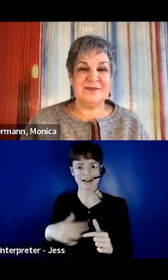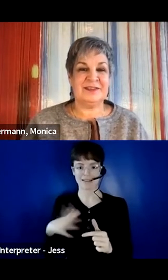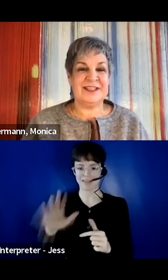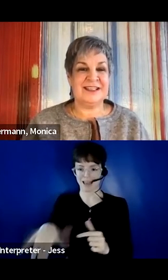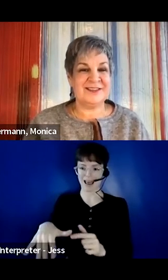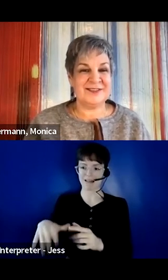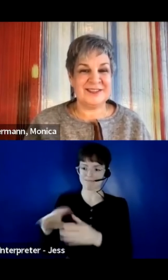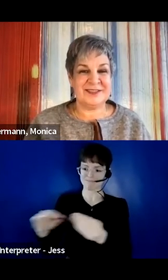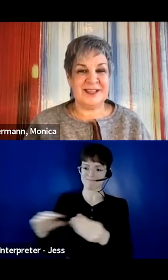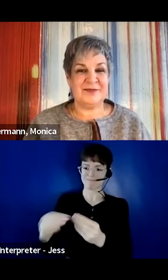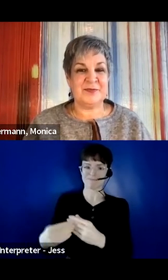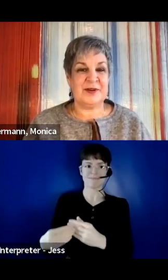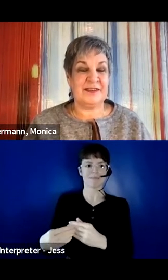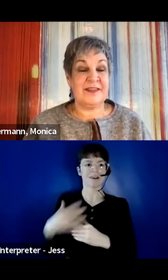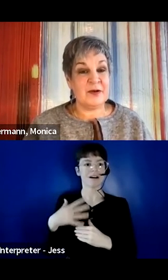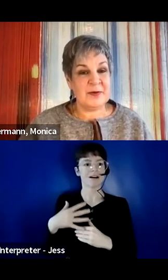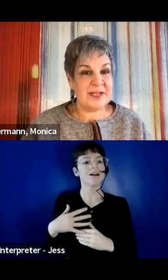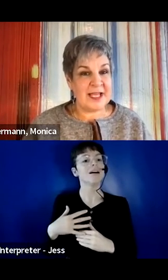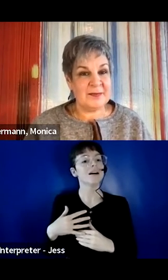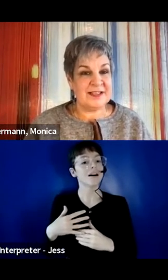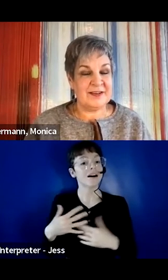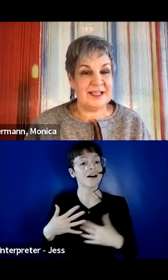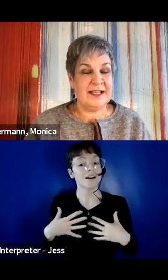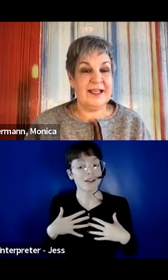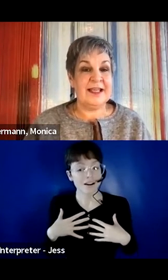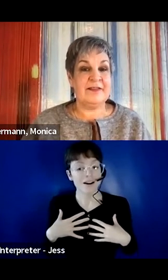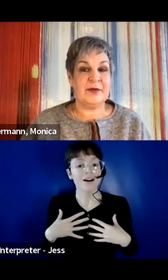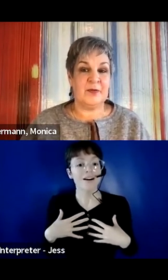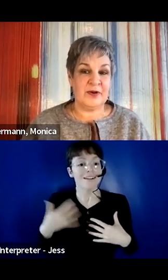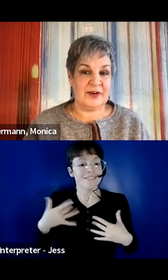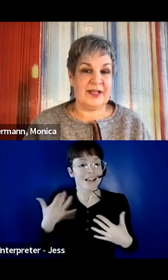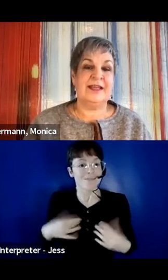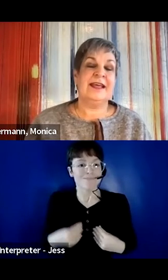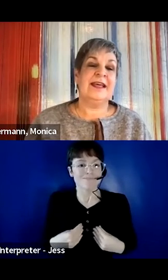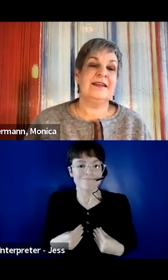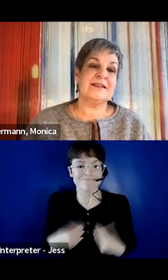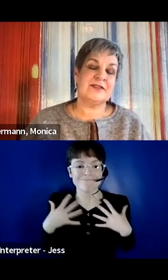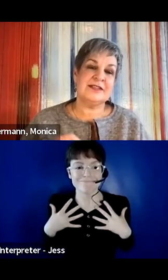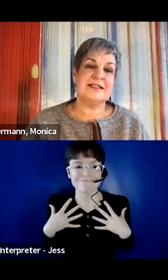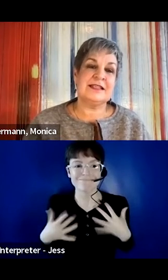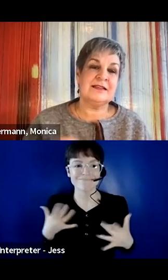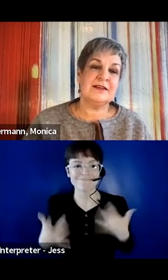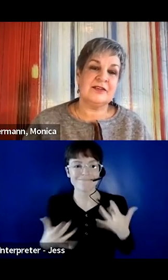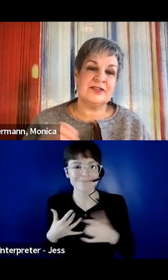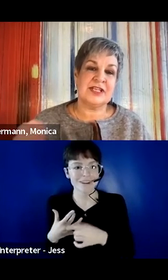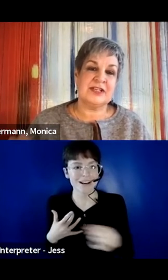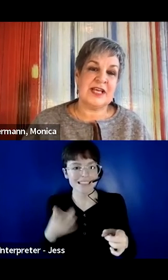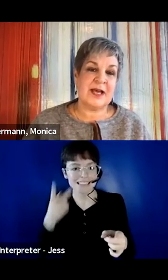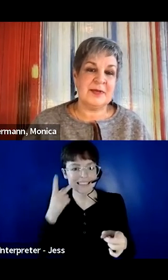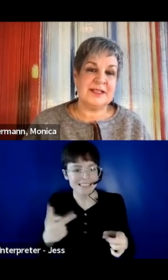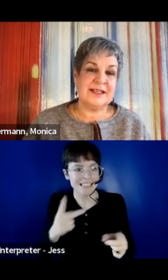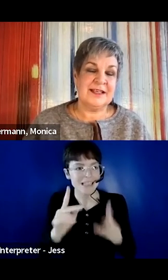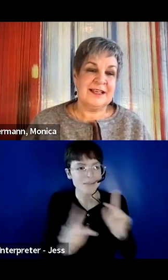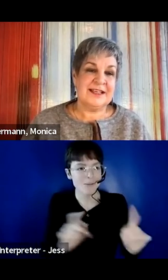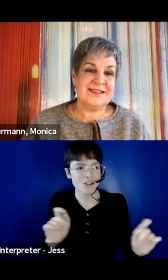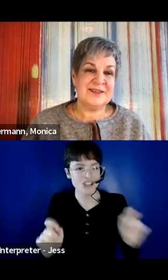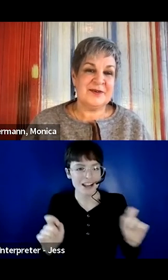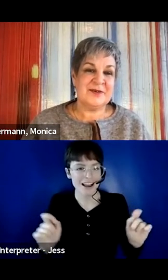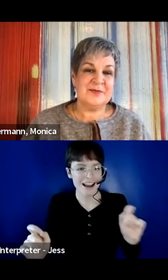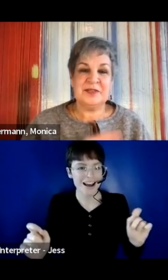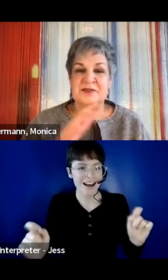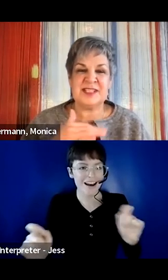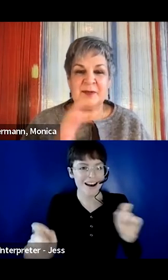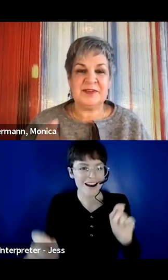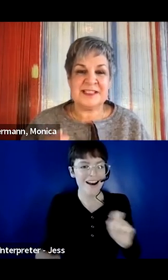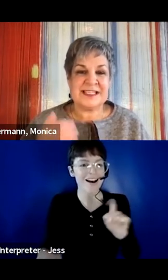disability inclusive language part of their vocabulary and their work. And I start to see the culture change happen. And